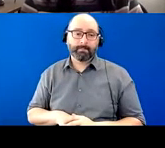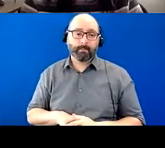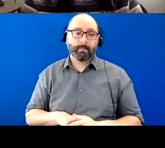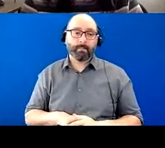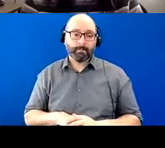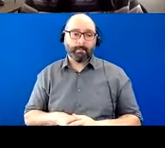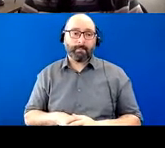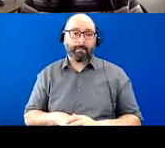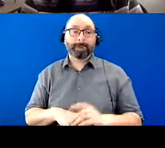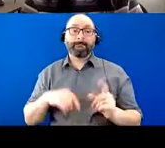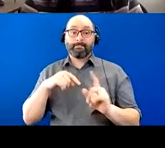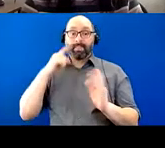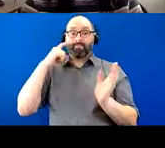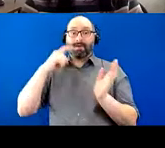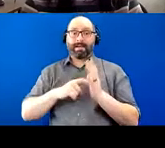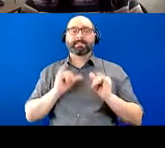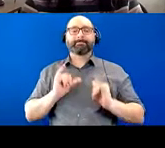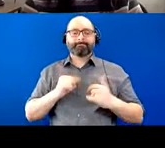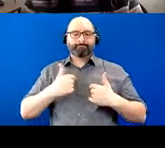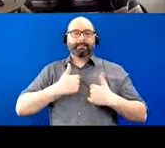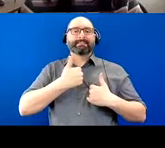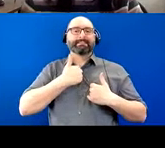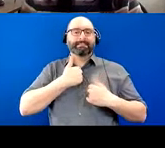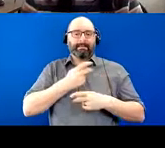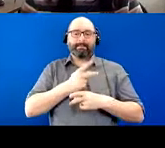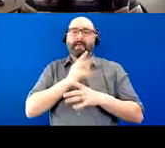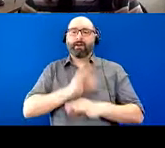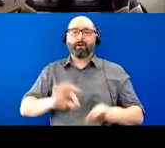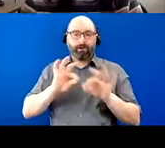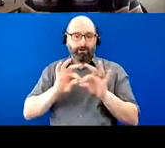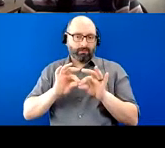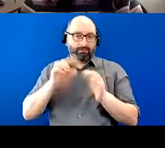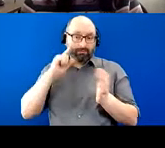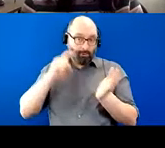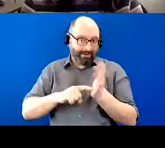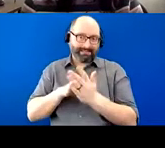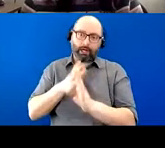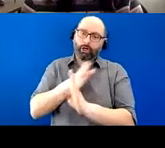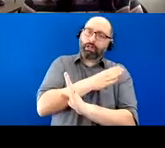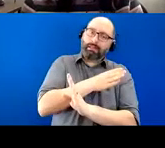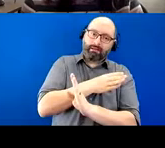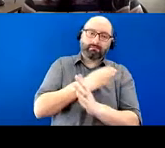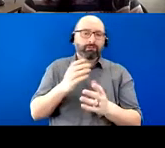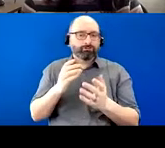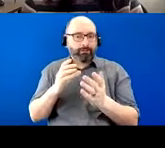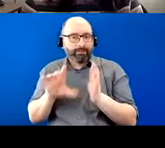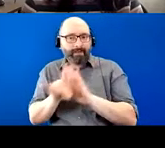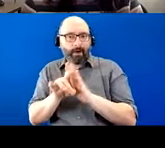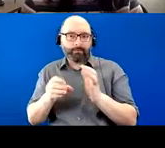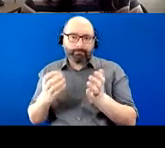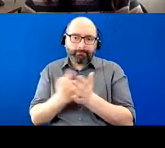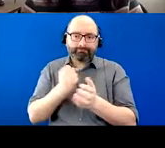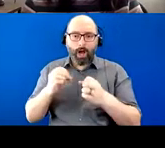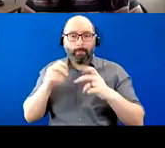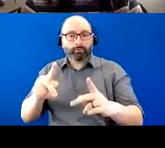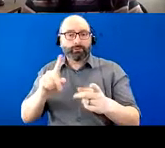She recognized the need for self-care as a caregiver early on. Um, she found opportunities and ways to get respite. So through the